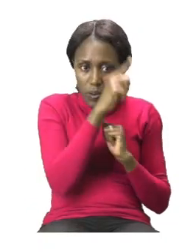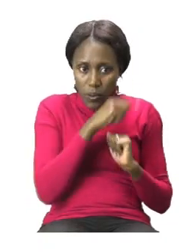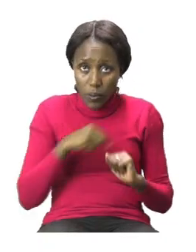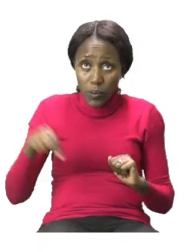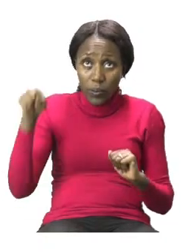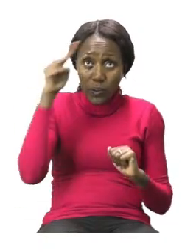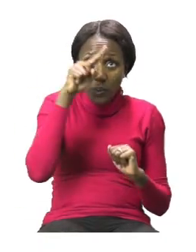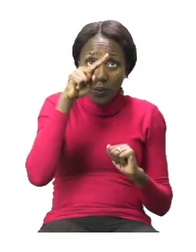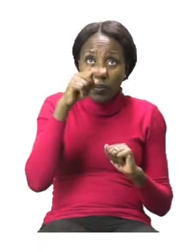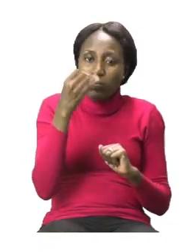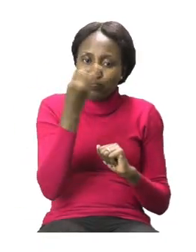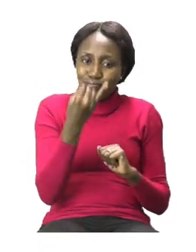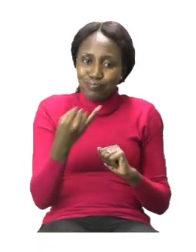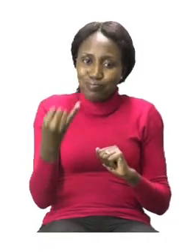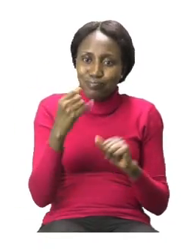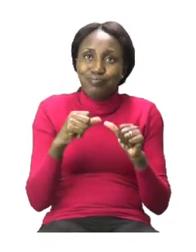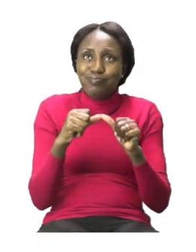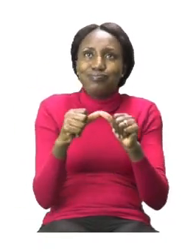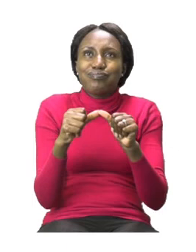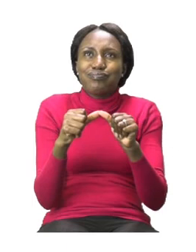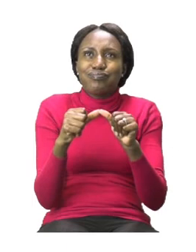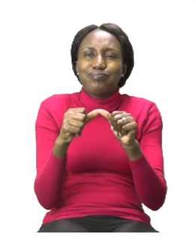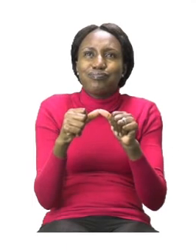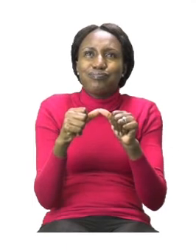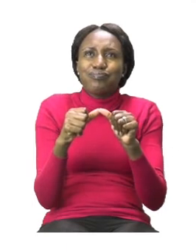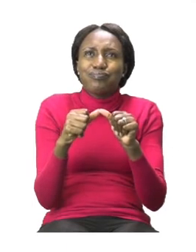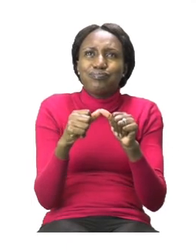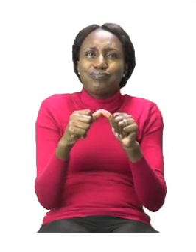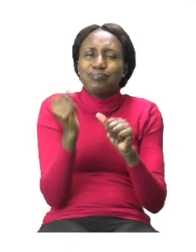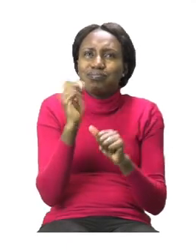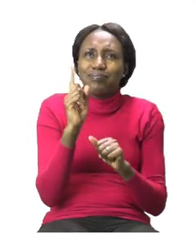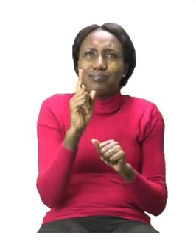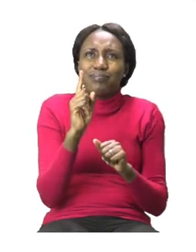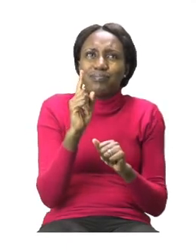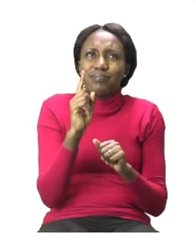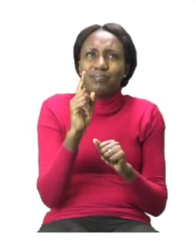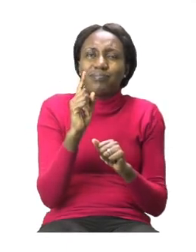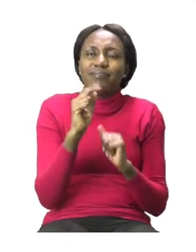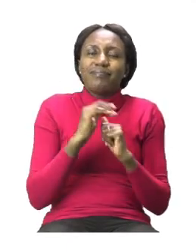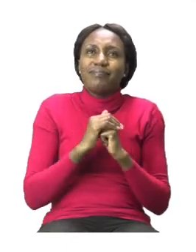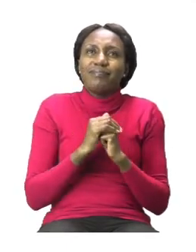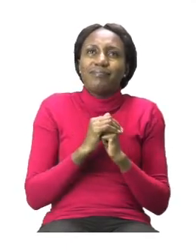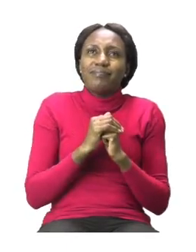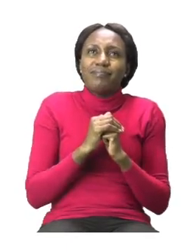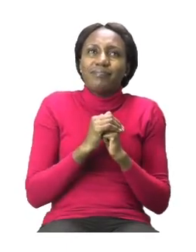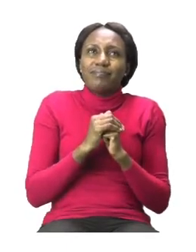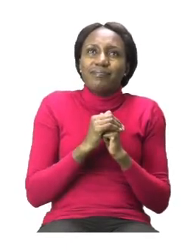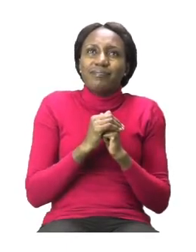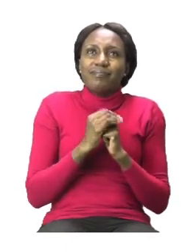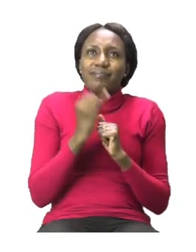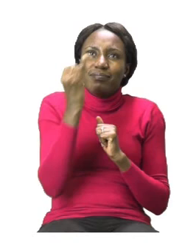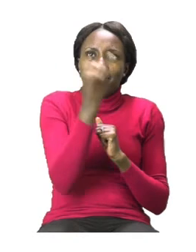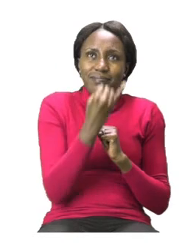your drawing and this time we're not just going to draw anything in the circle. Oh no boys and girls we are going to draw